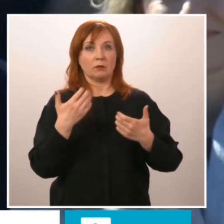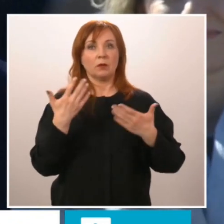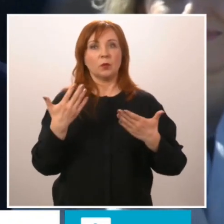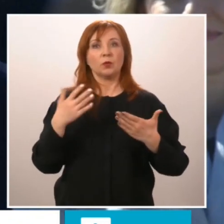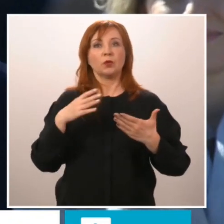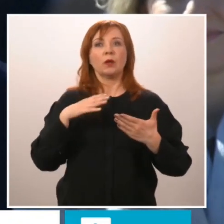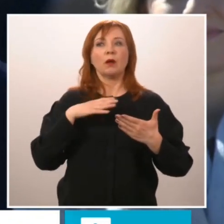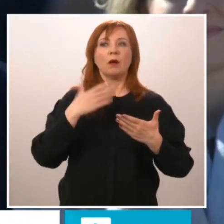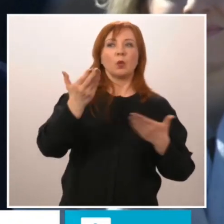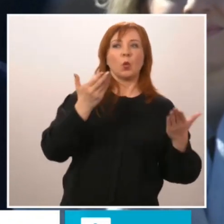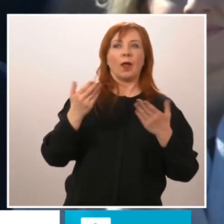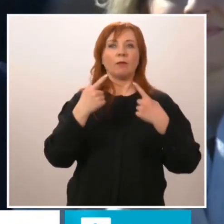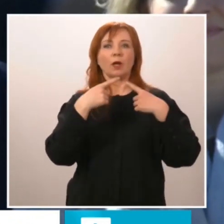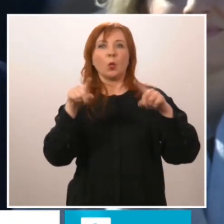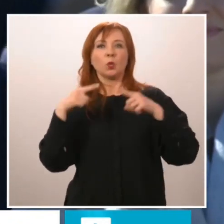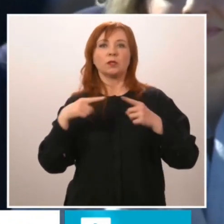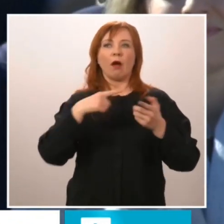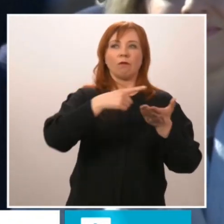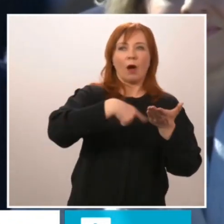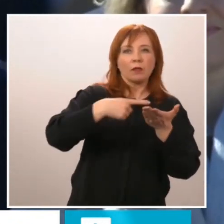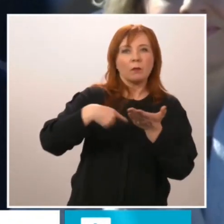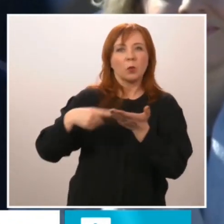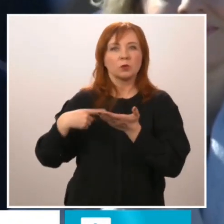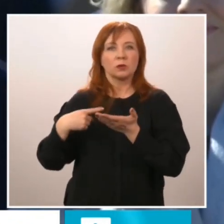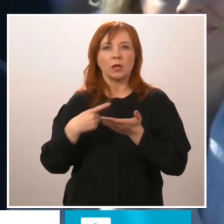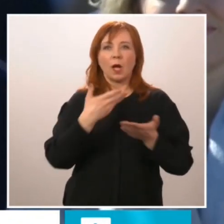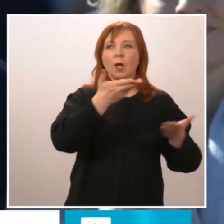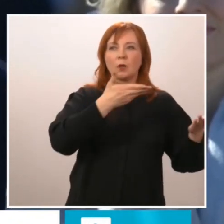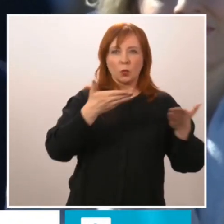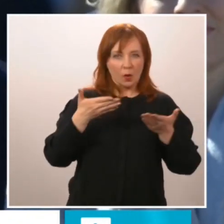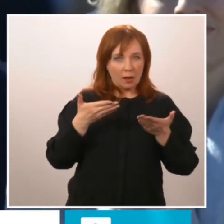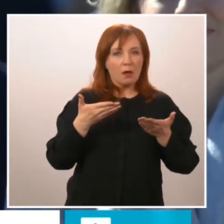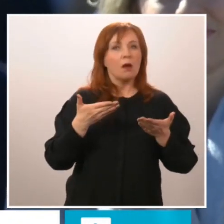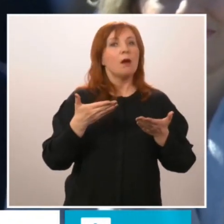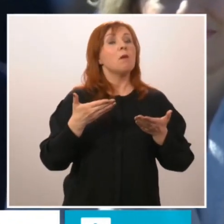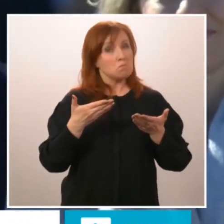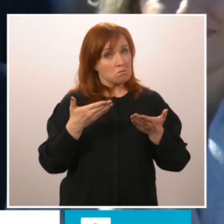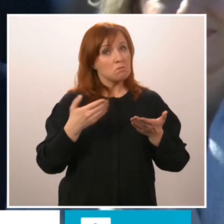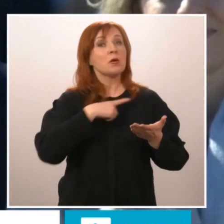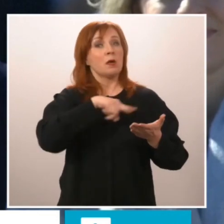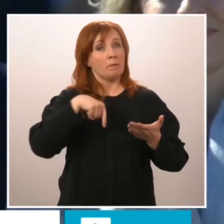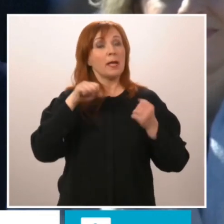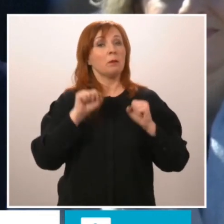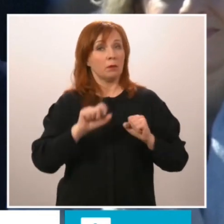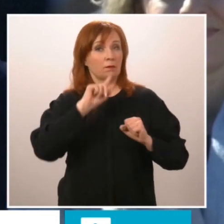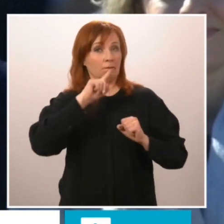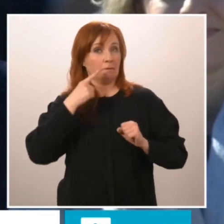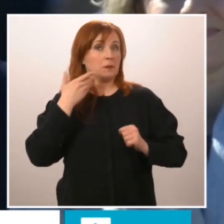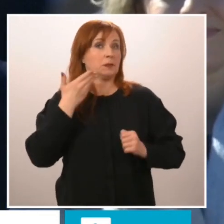and challenges to which we must respond.